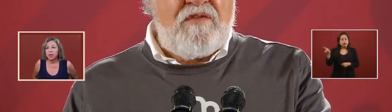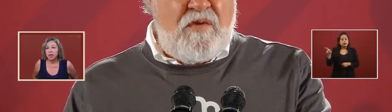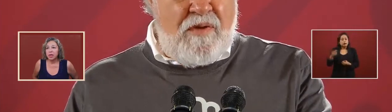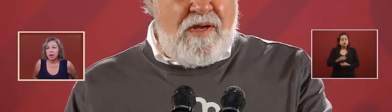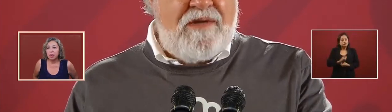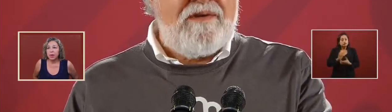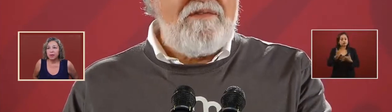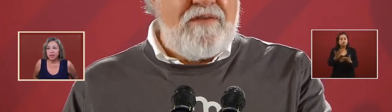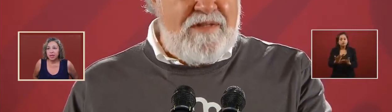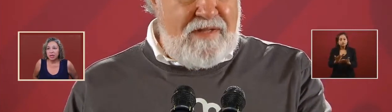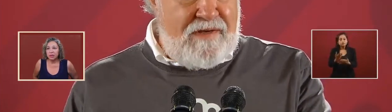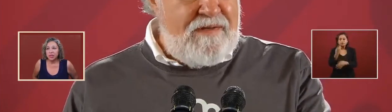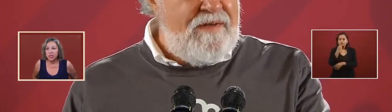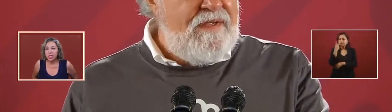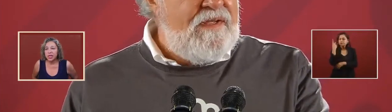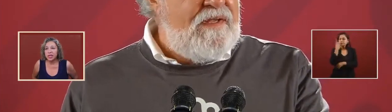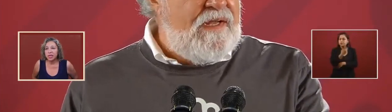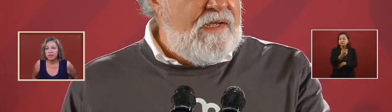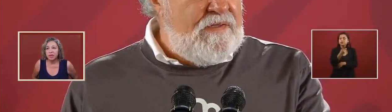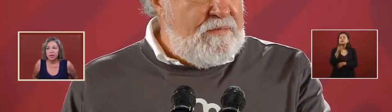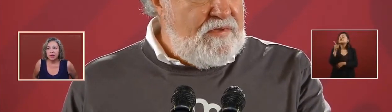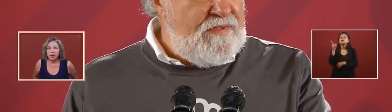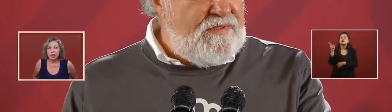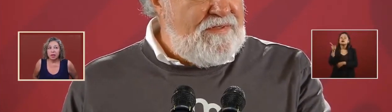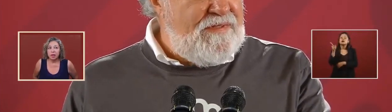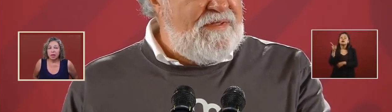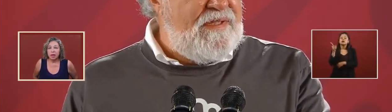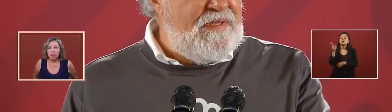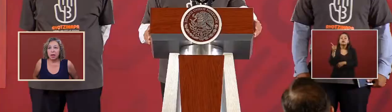most important thing about the declarations he has given